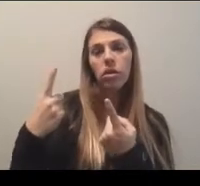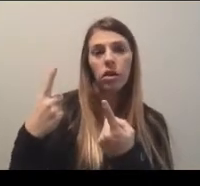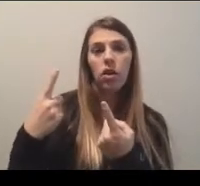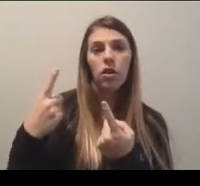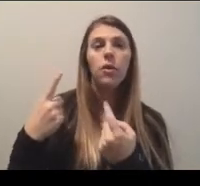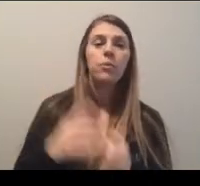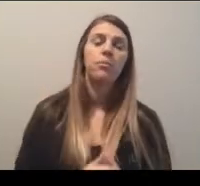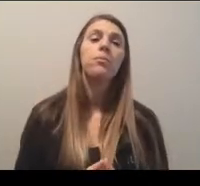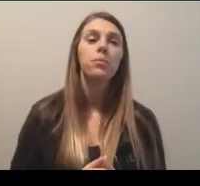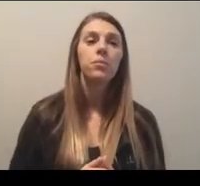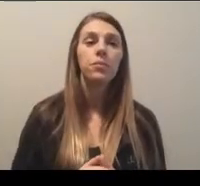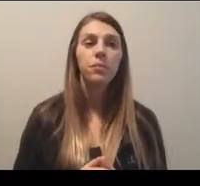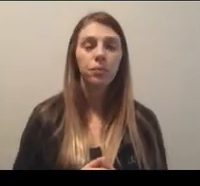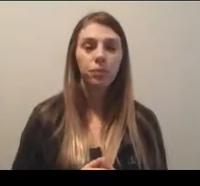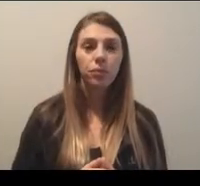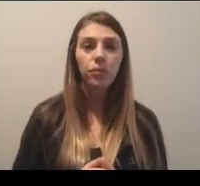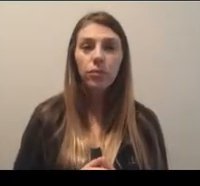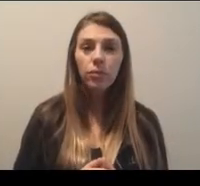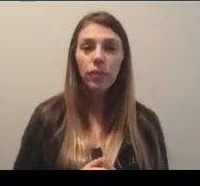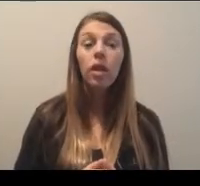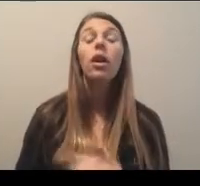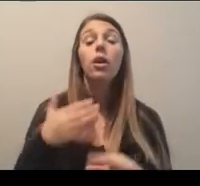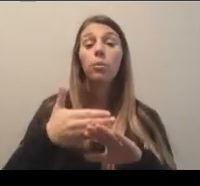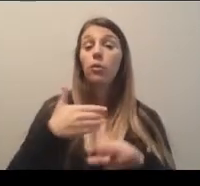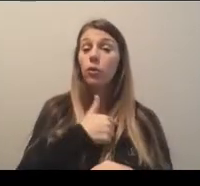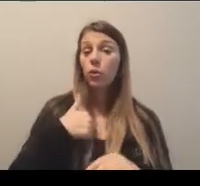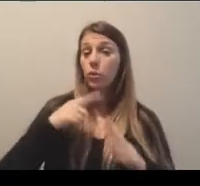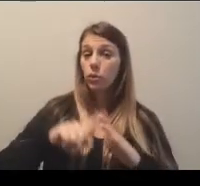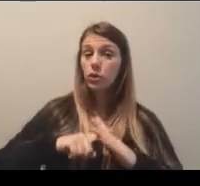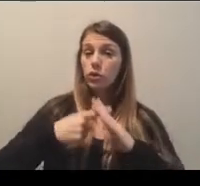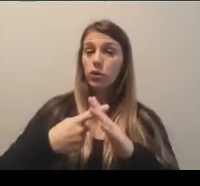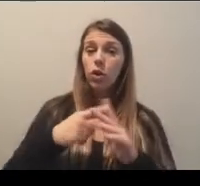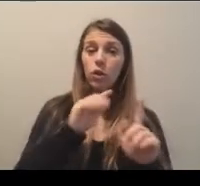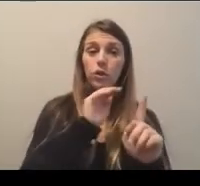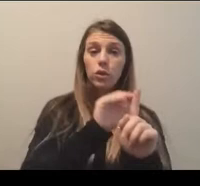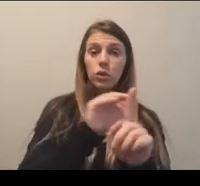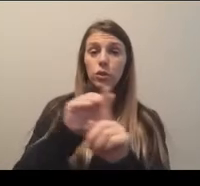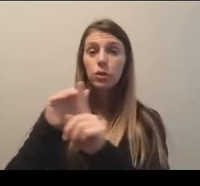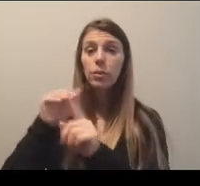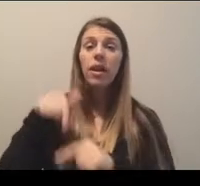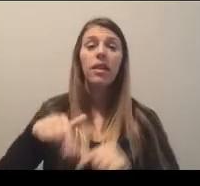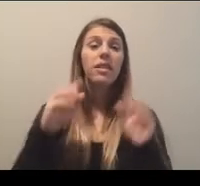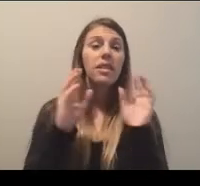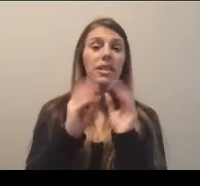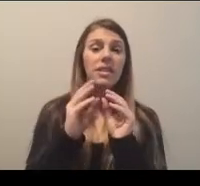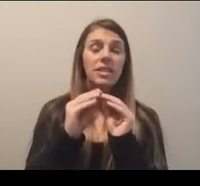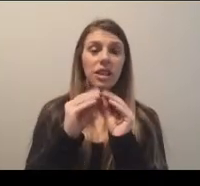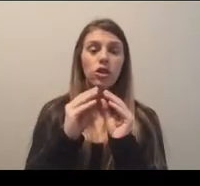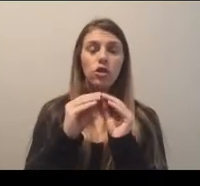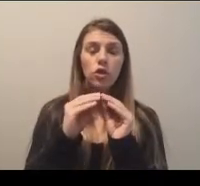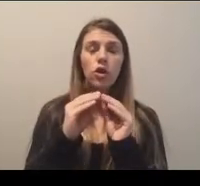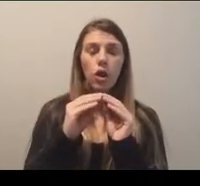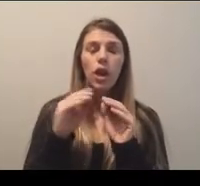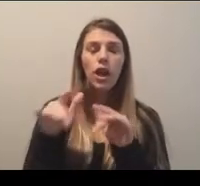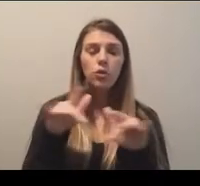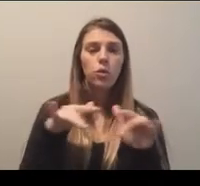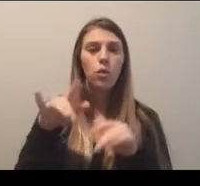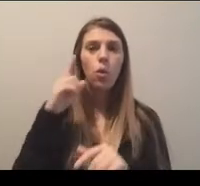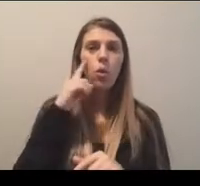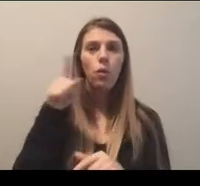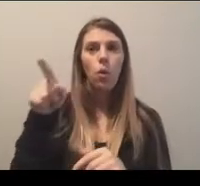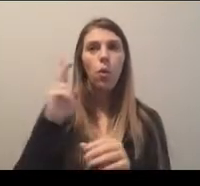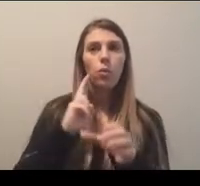behalf today. Before we start, as a reminder, this session is being streamed for virtual NCA convention